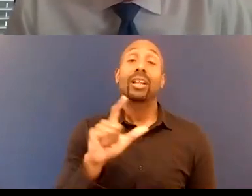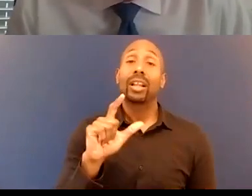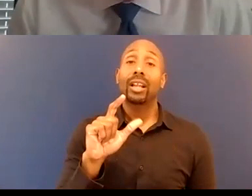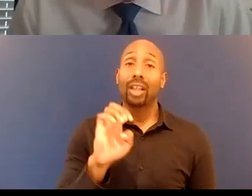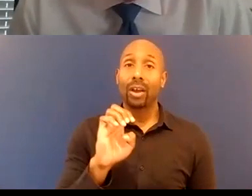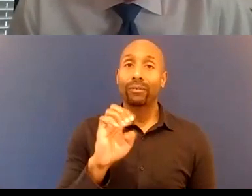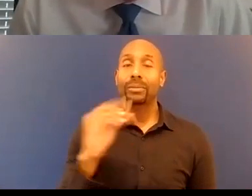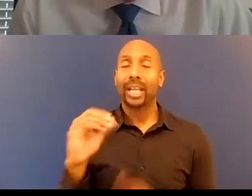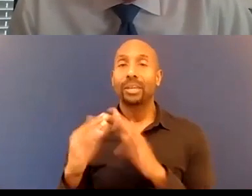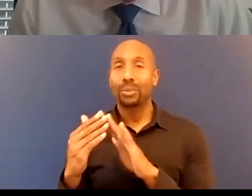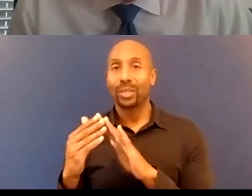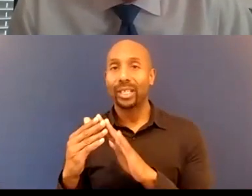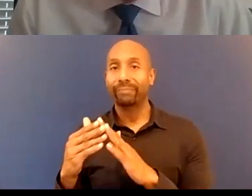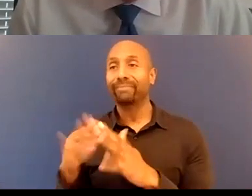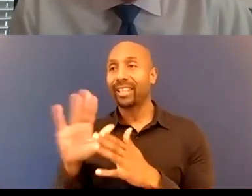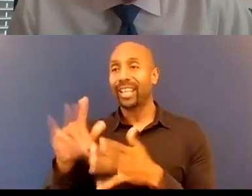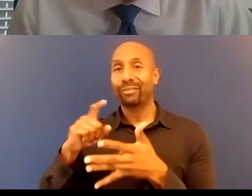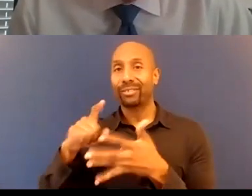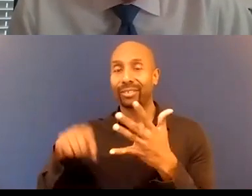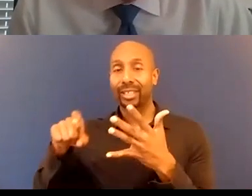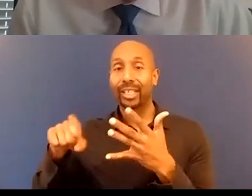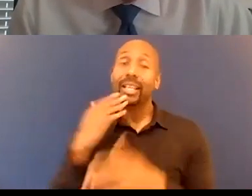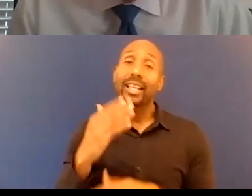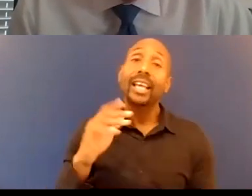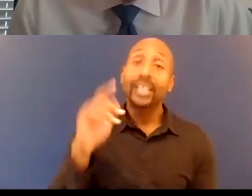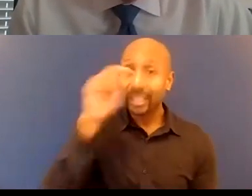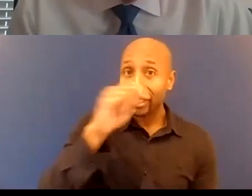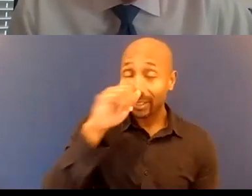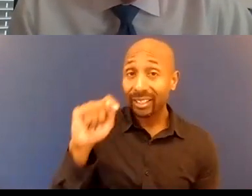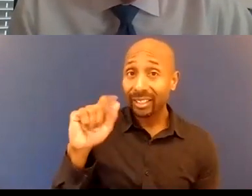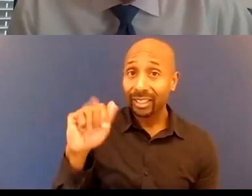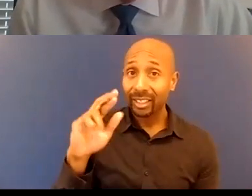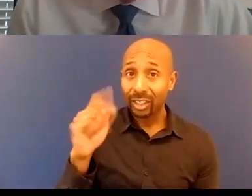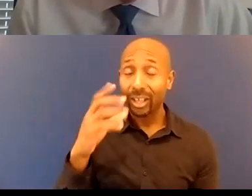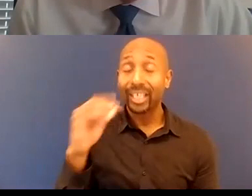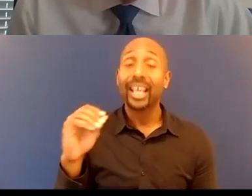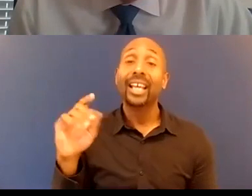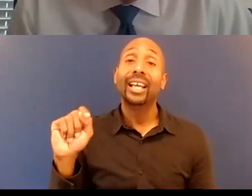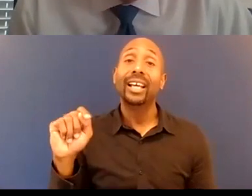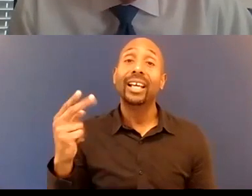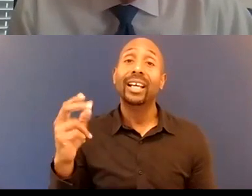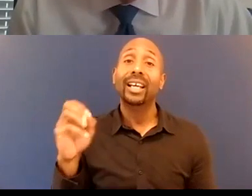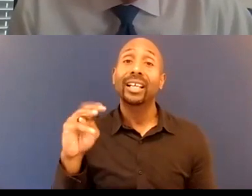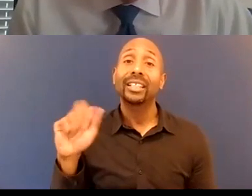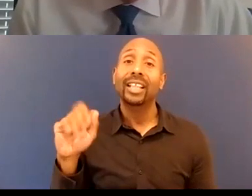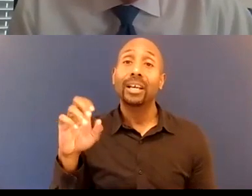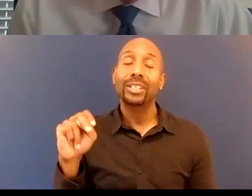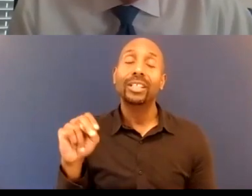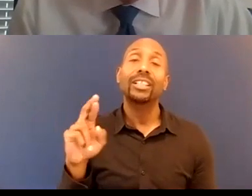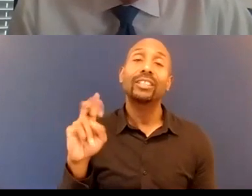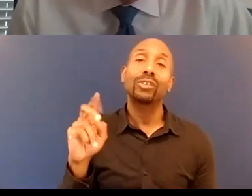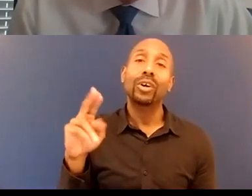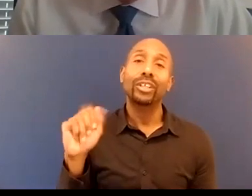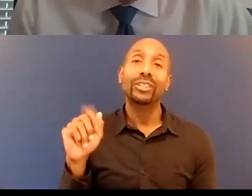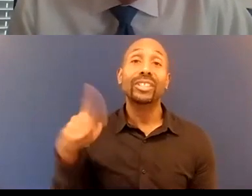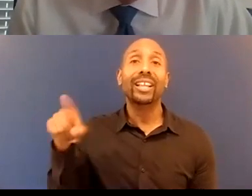thank you to target and to thompson orders for making this program possible and as you know covet 19 is putting